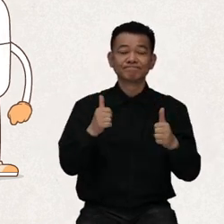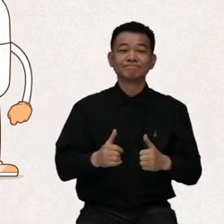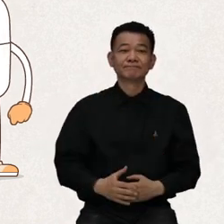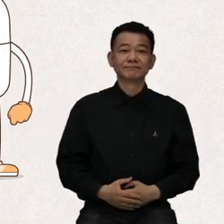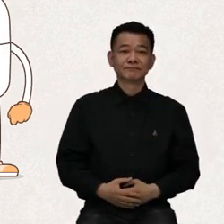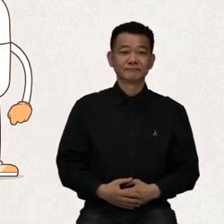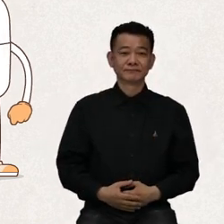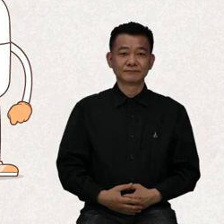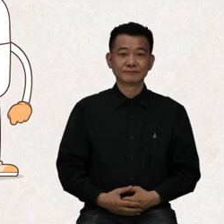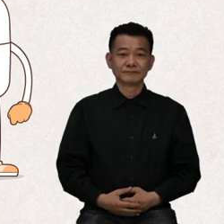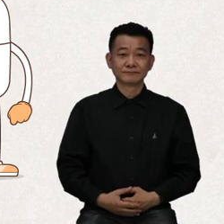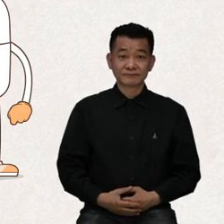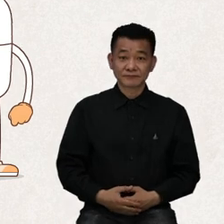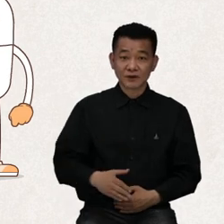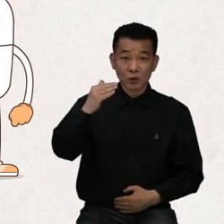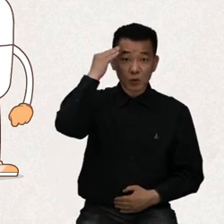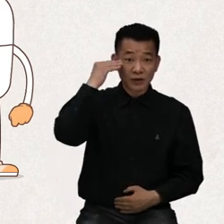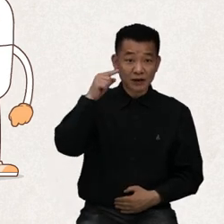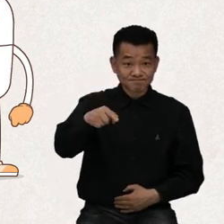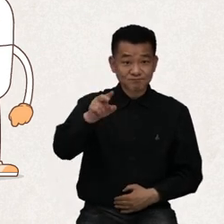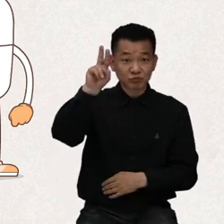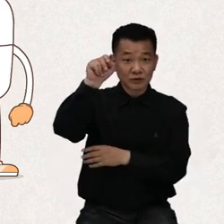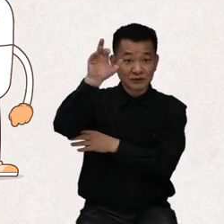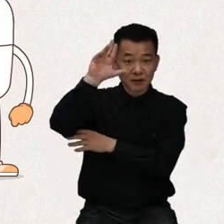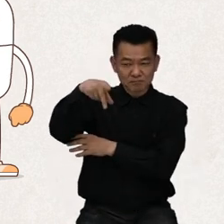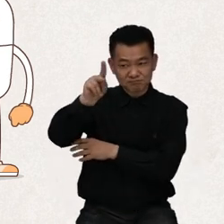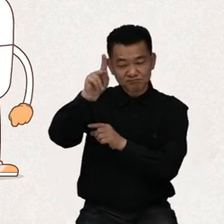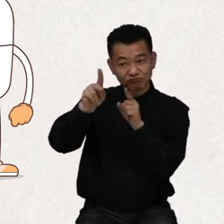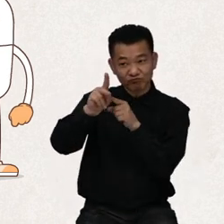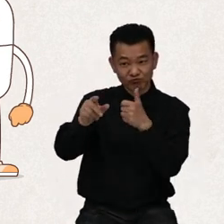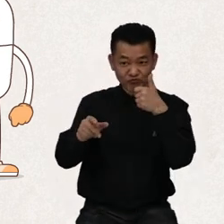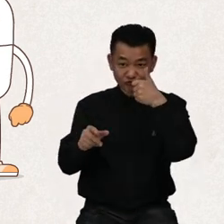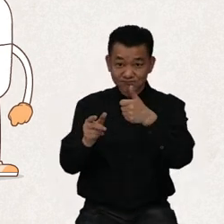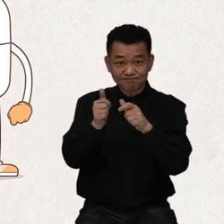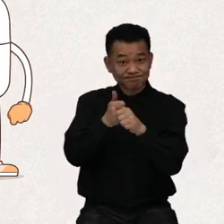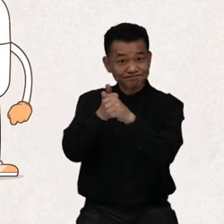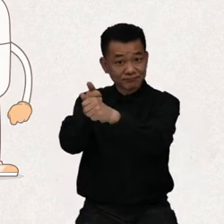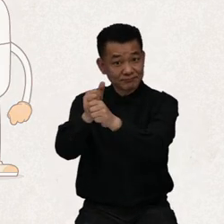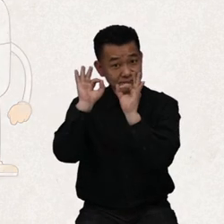disabilities. Then, how well is Korea following the Convention?